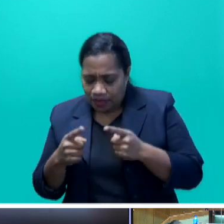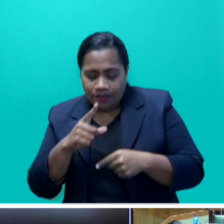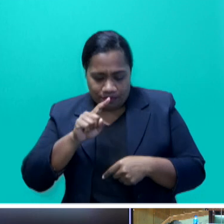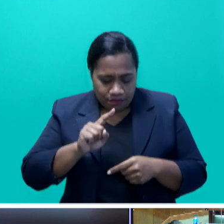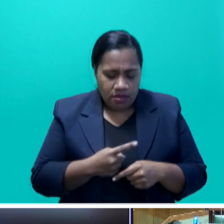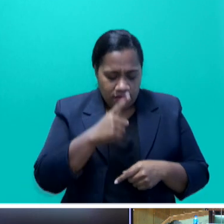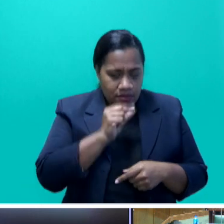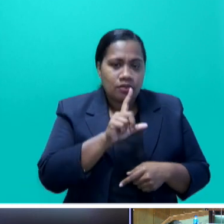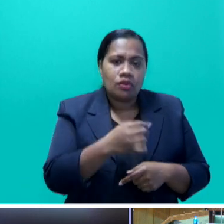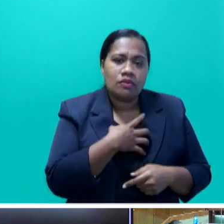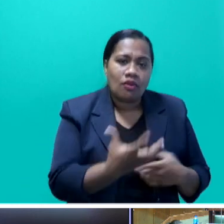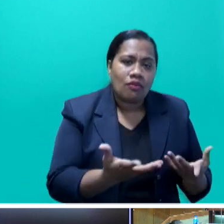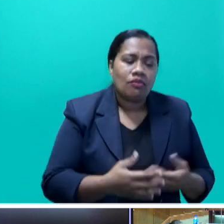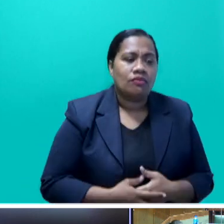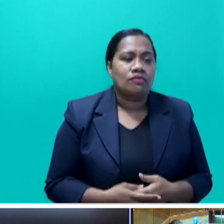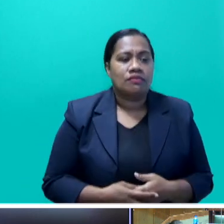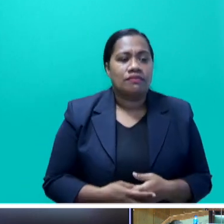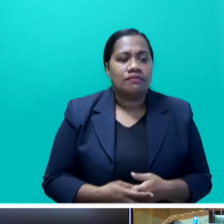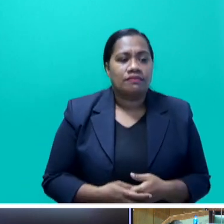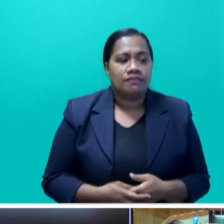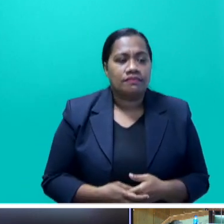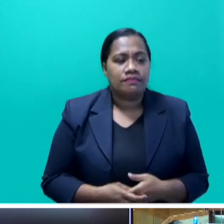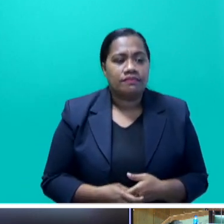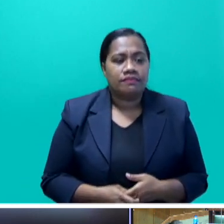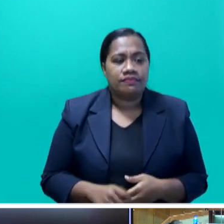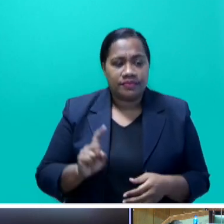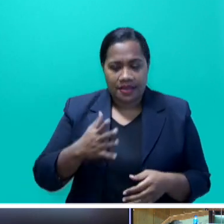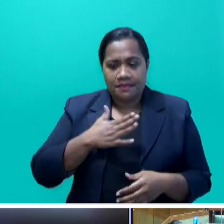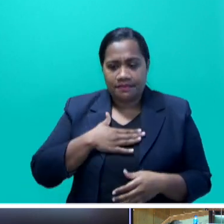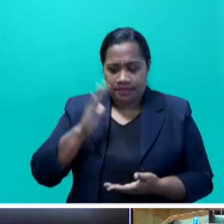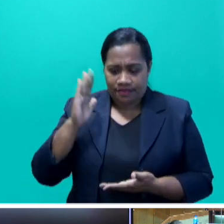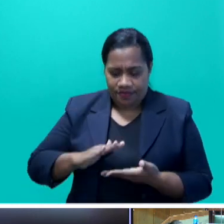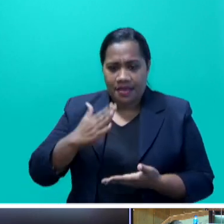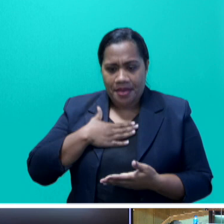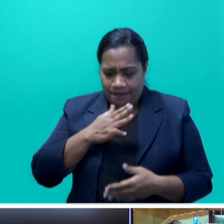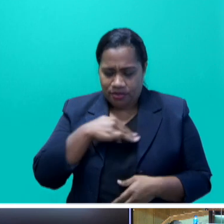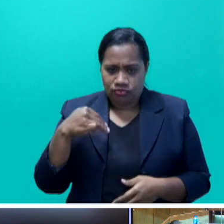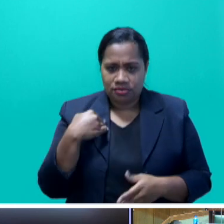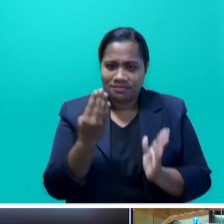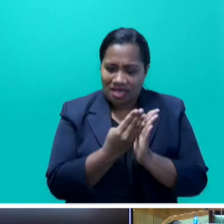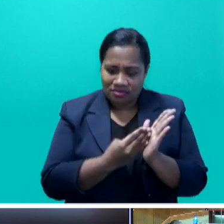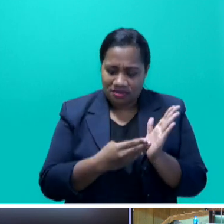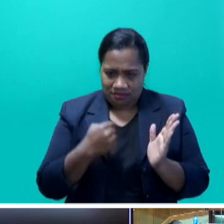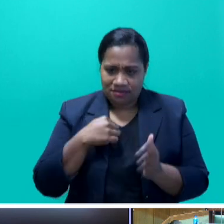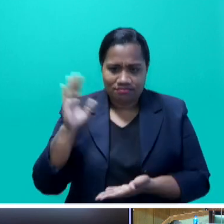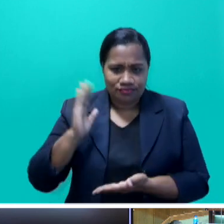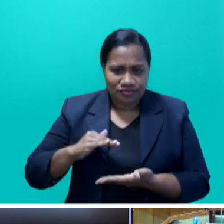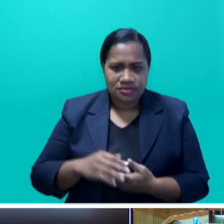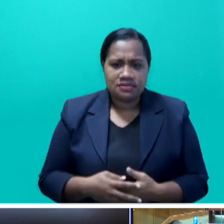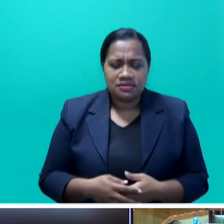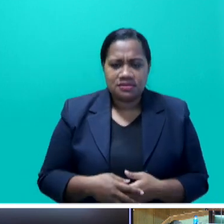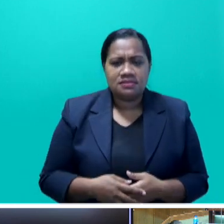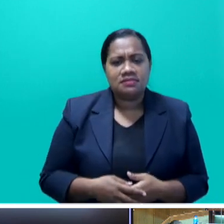government events. That's one cut to my ministry's budget that I'm happy to make permanent. Even small cuts